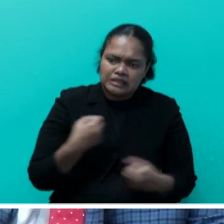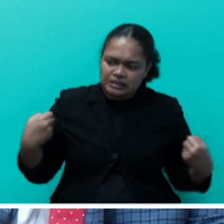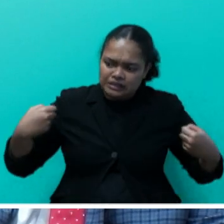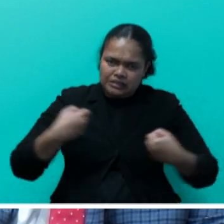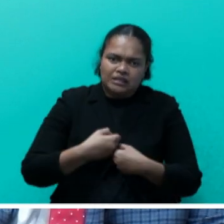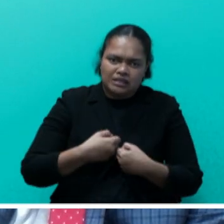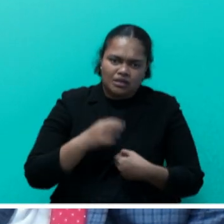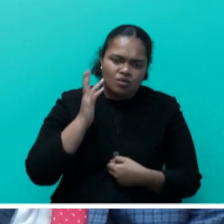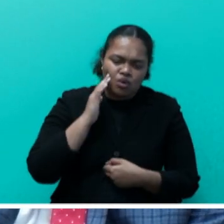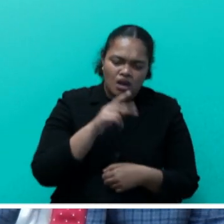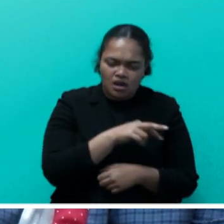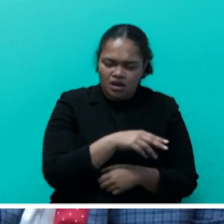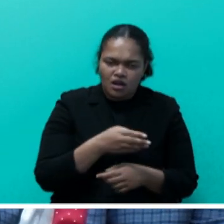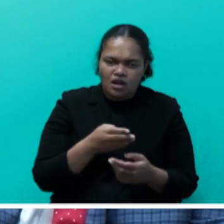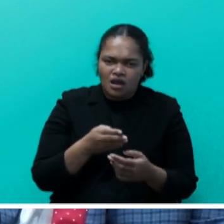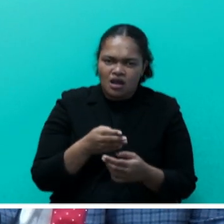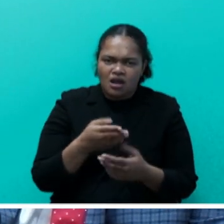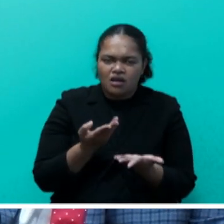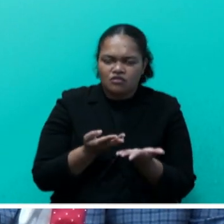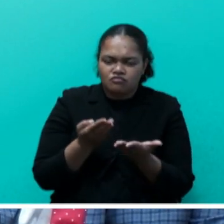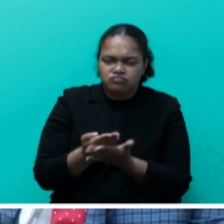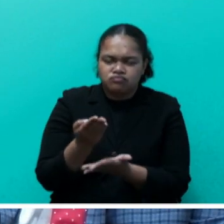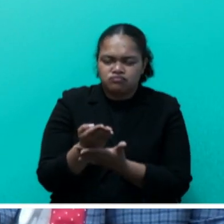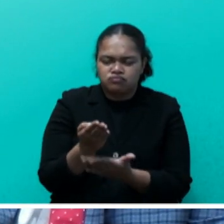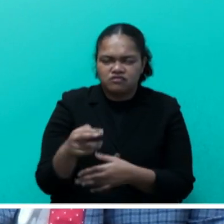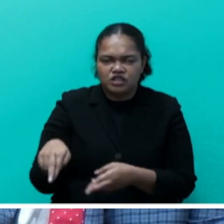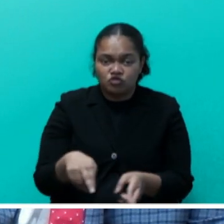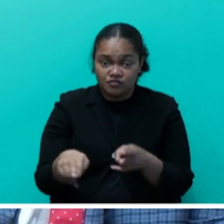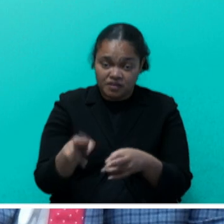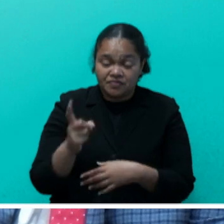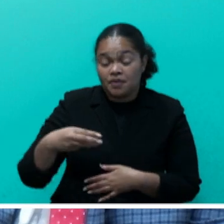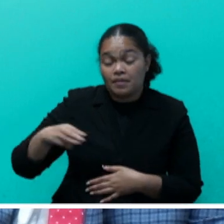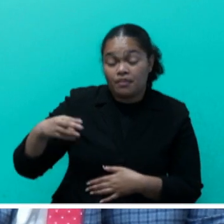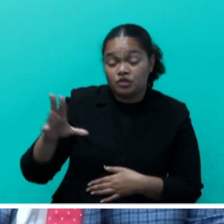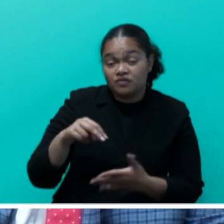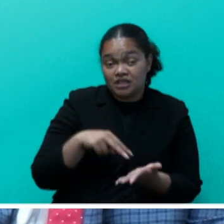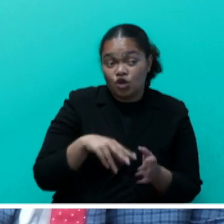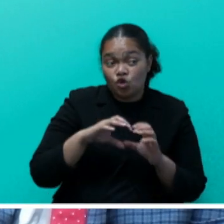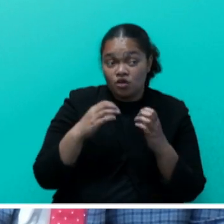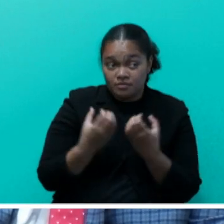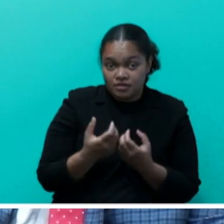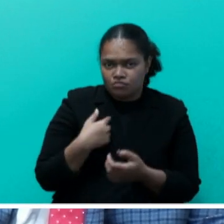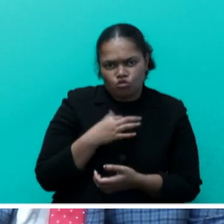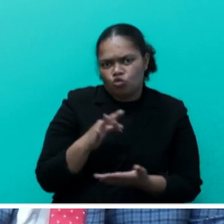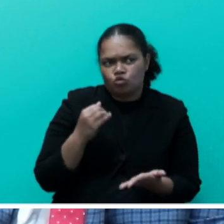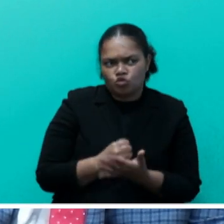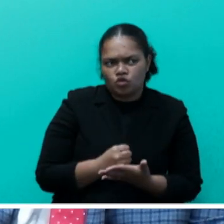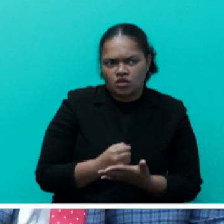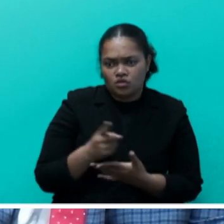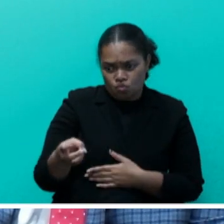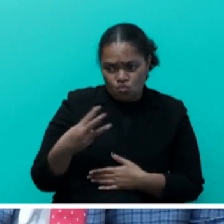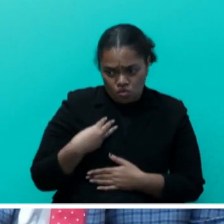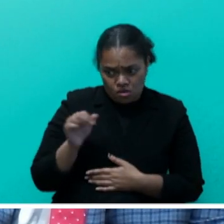crossing a river. So, if the members of the standing committee, I'm not sure whether they wore it or not.